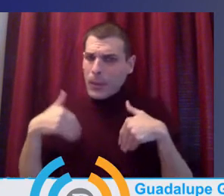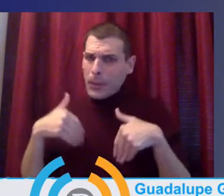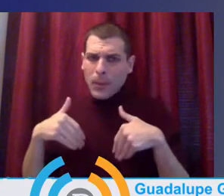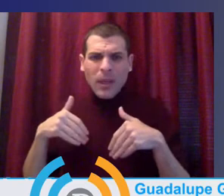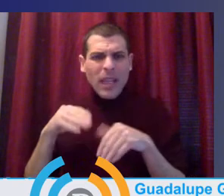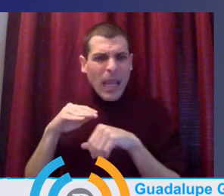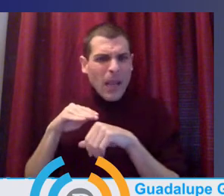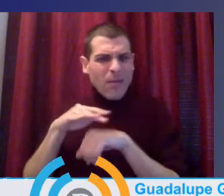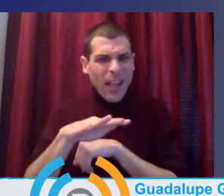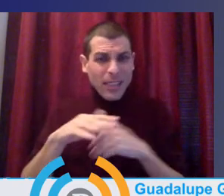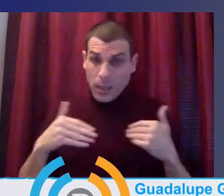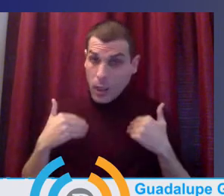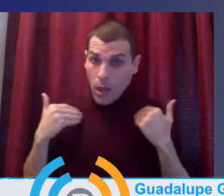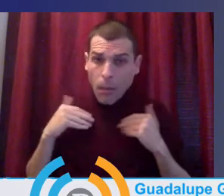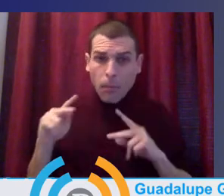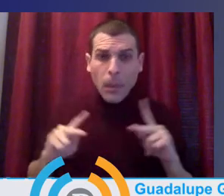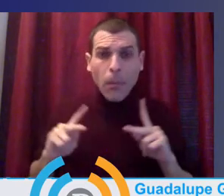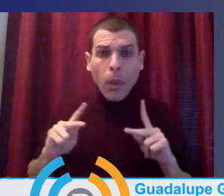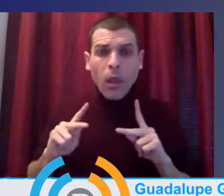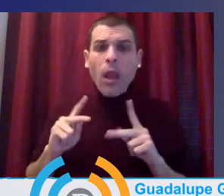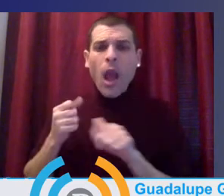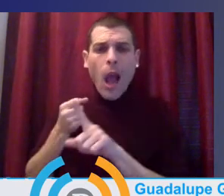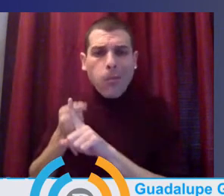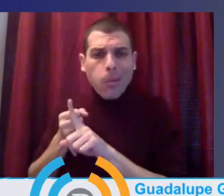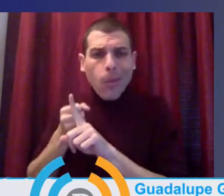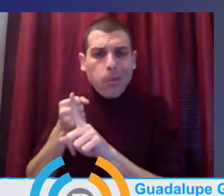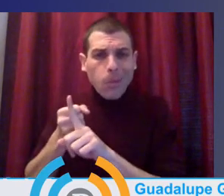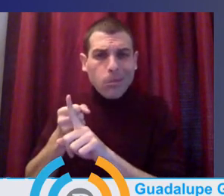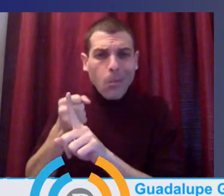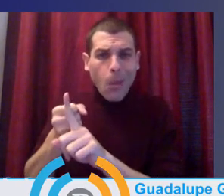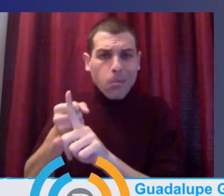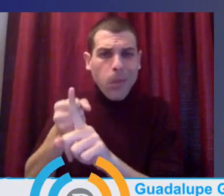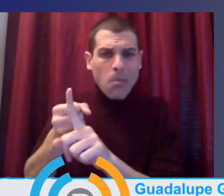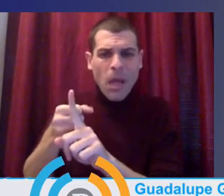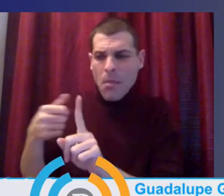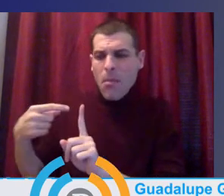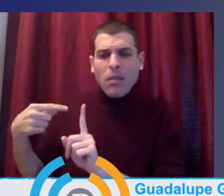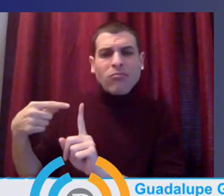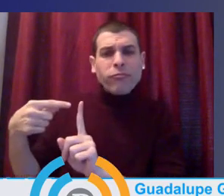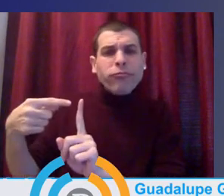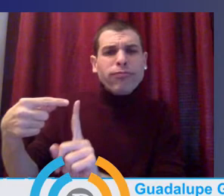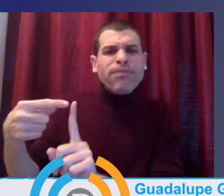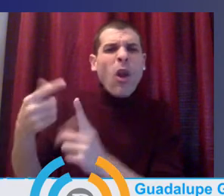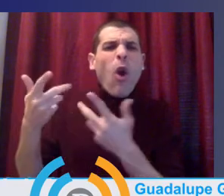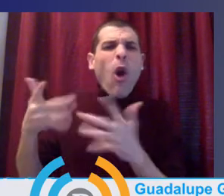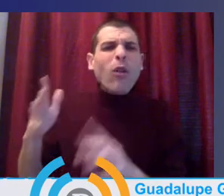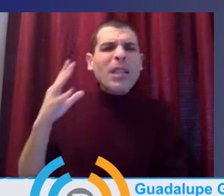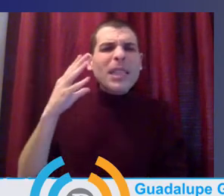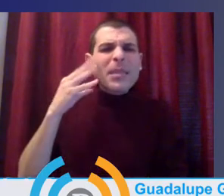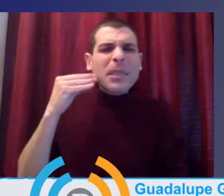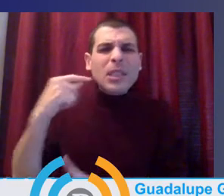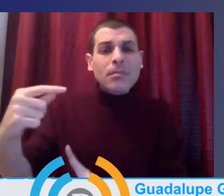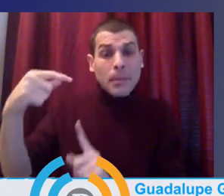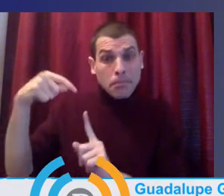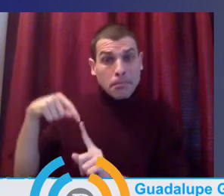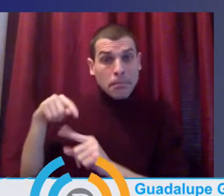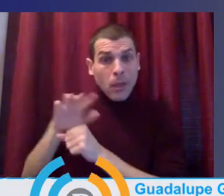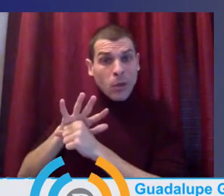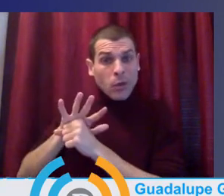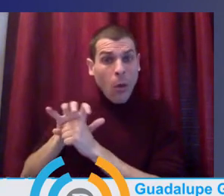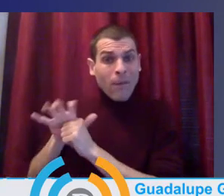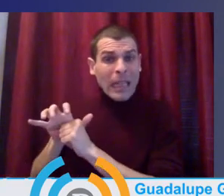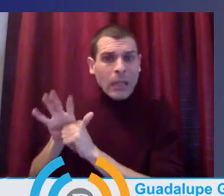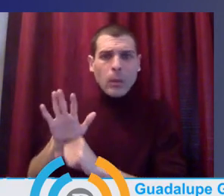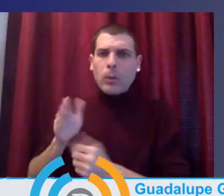especially. But COVID-19 was new. And I think everyone initially was just trying to make